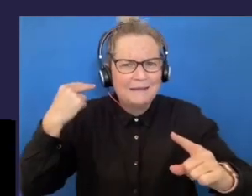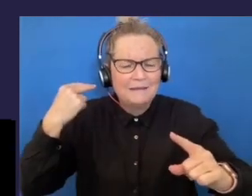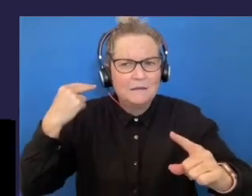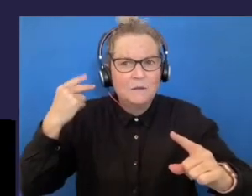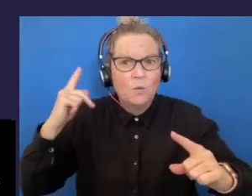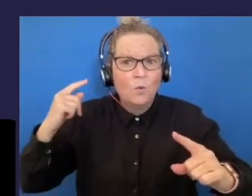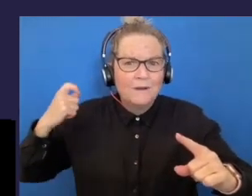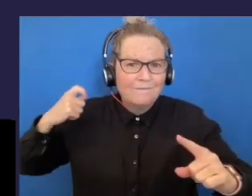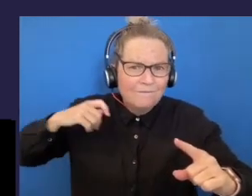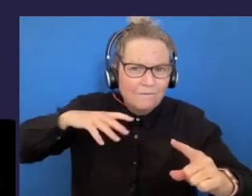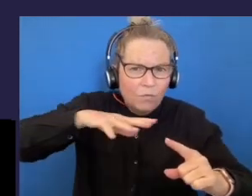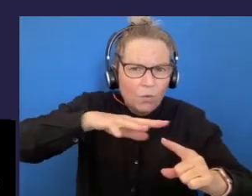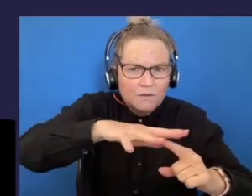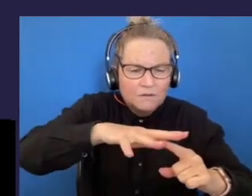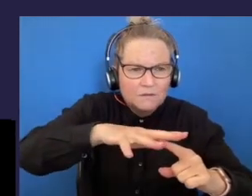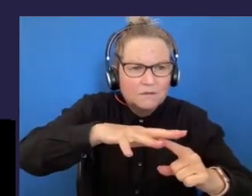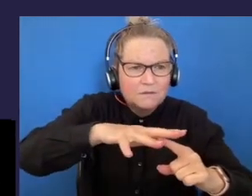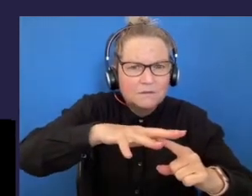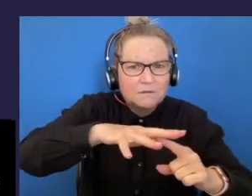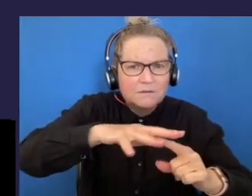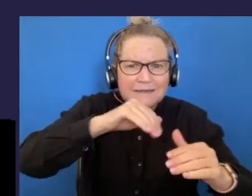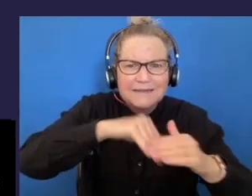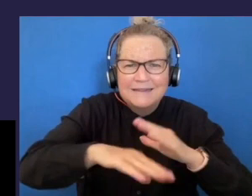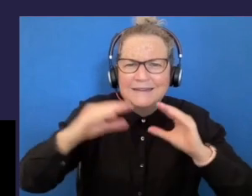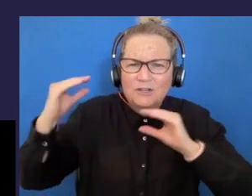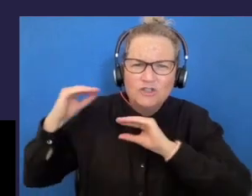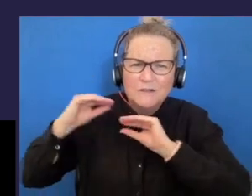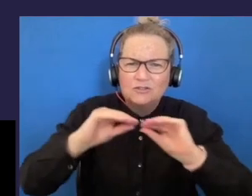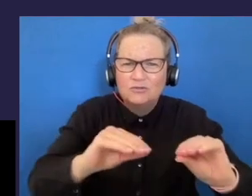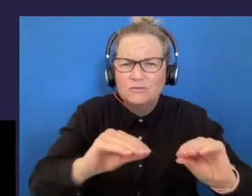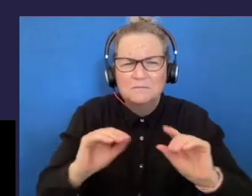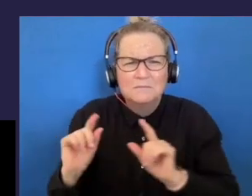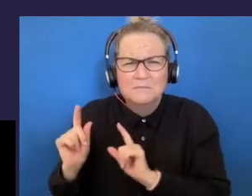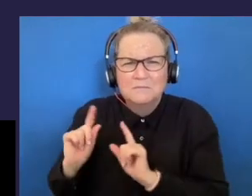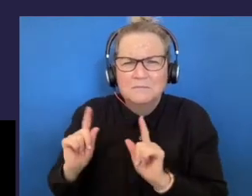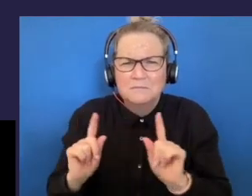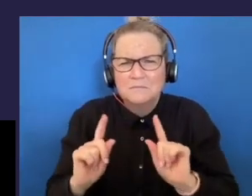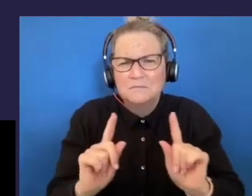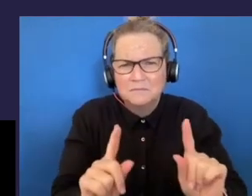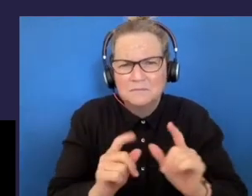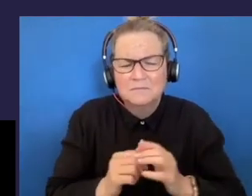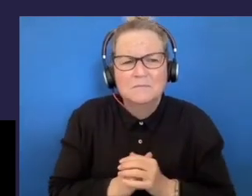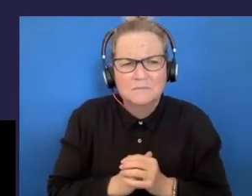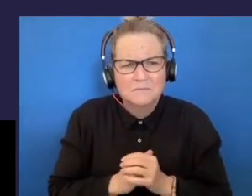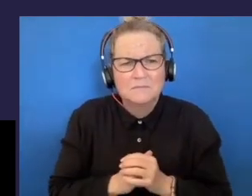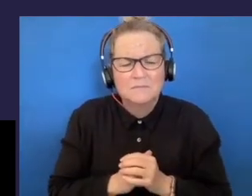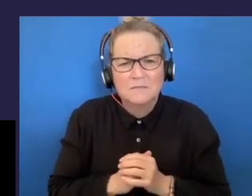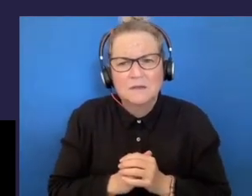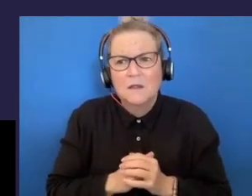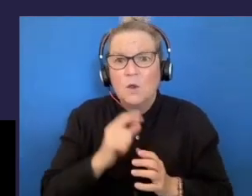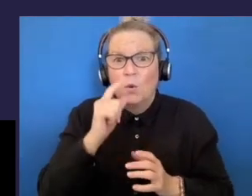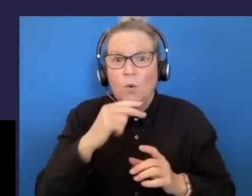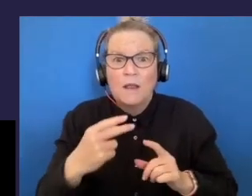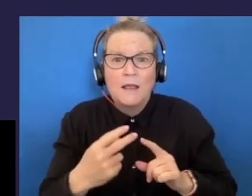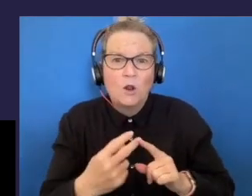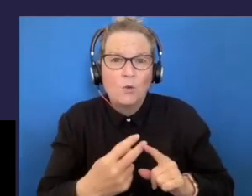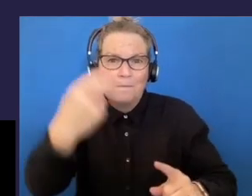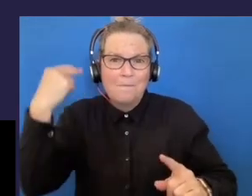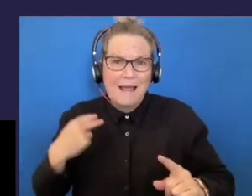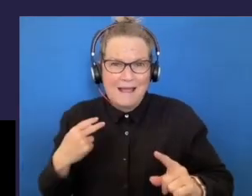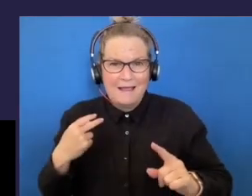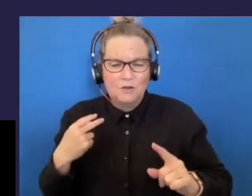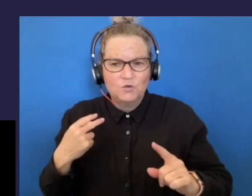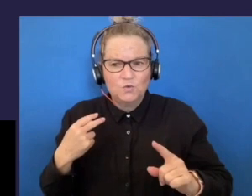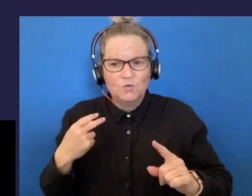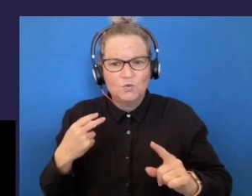development and prominence across the educational landscape. To do this, we can look back to the birth of the Universal Declaration of Human